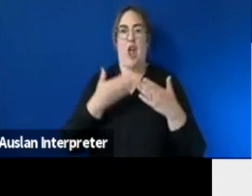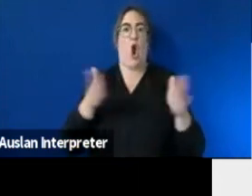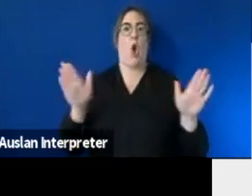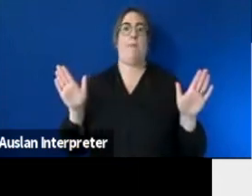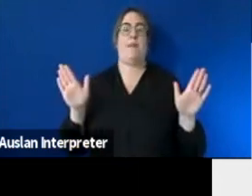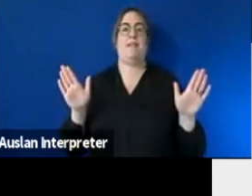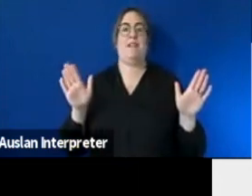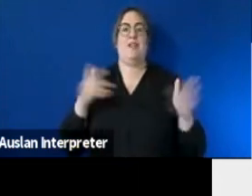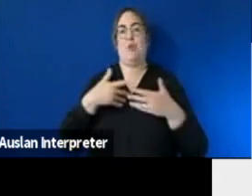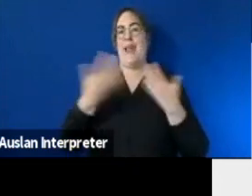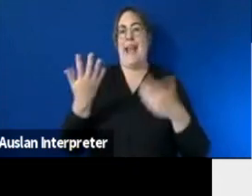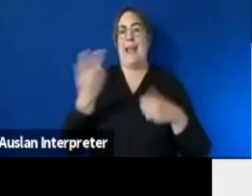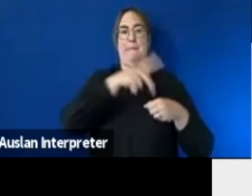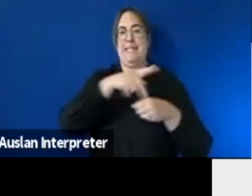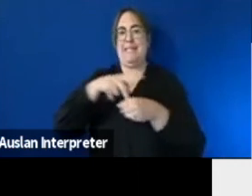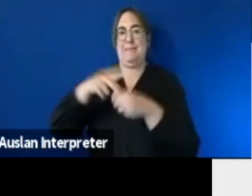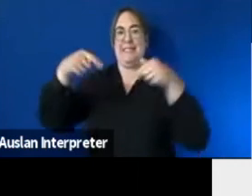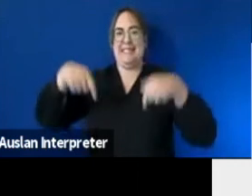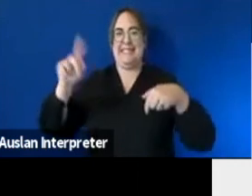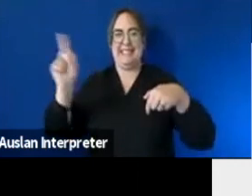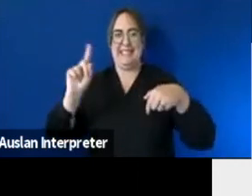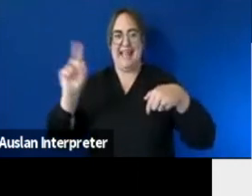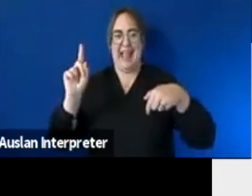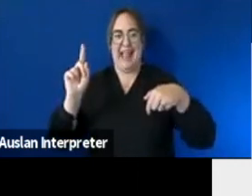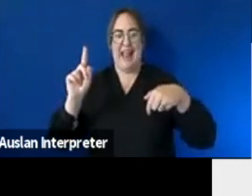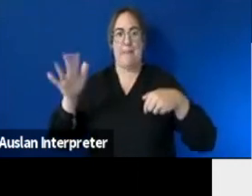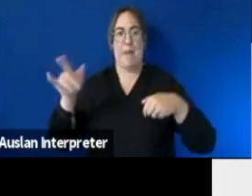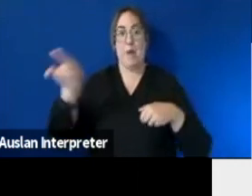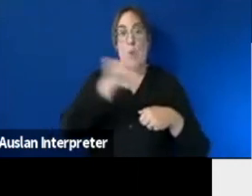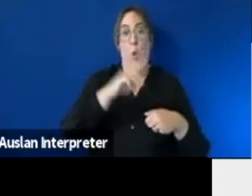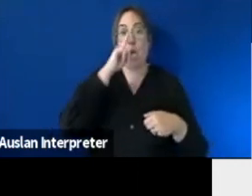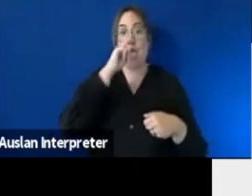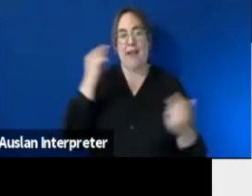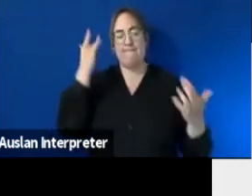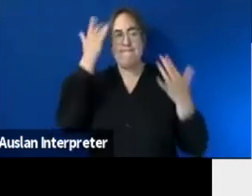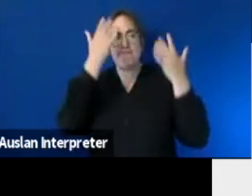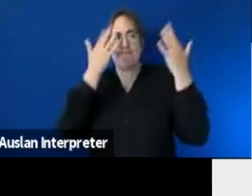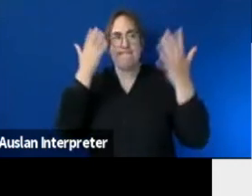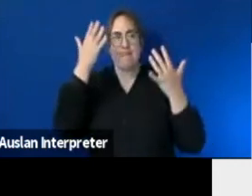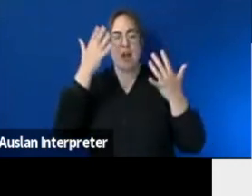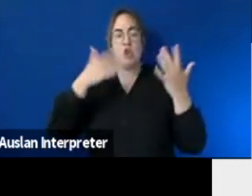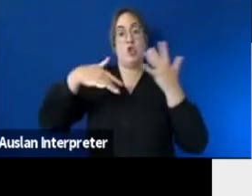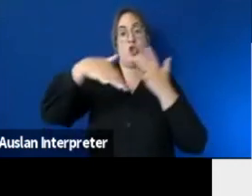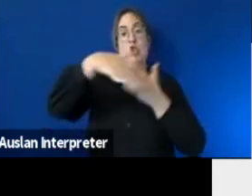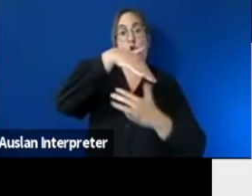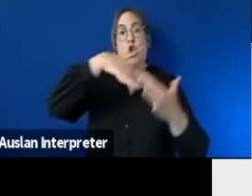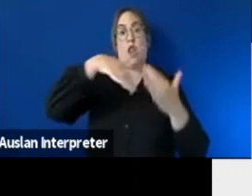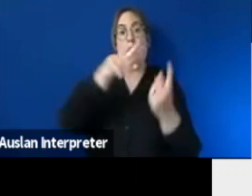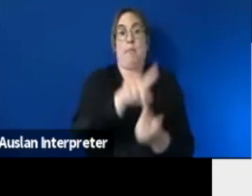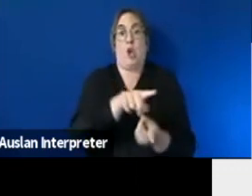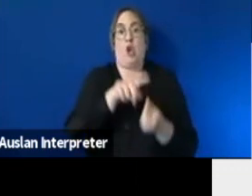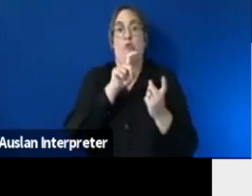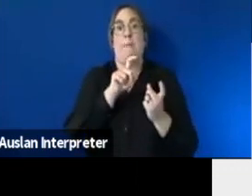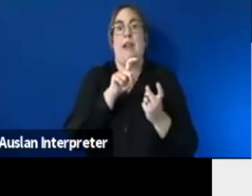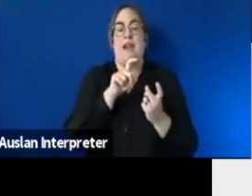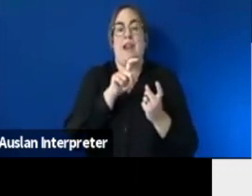the participants here today perhaps that's a question you'd all like to ponder um how you can make social procurement and activities that are driven by that